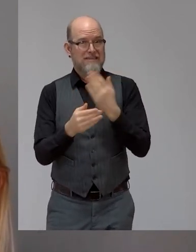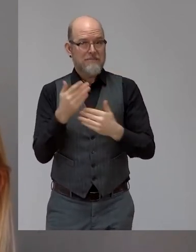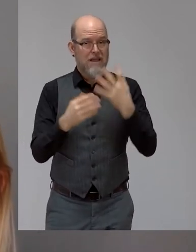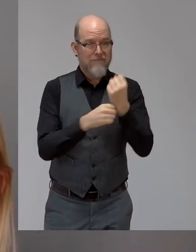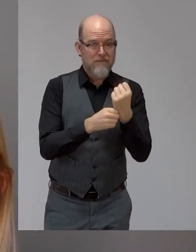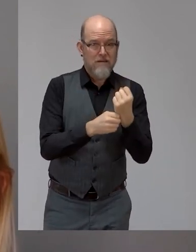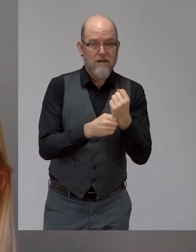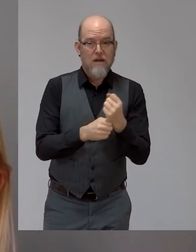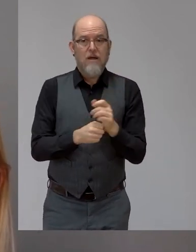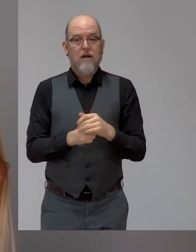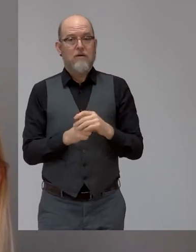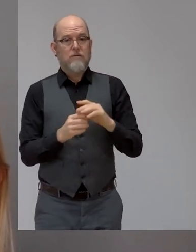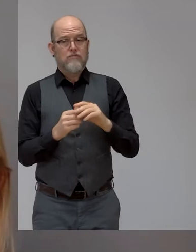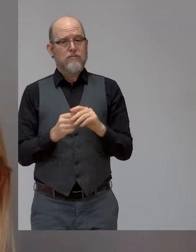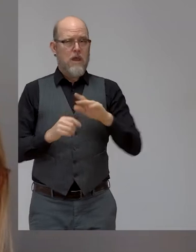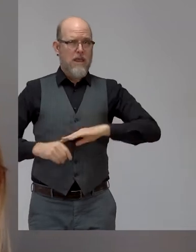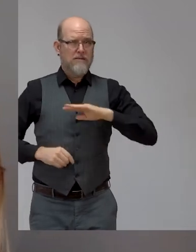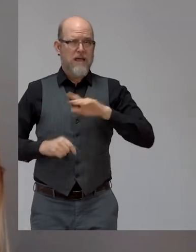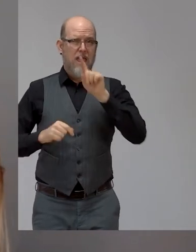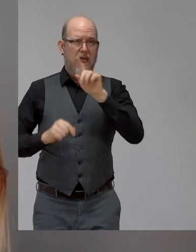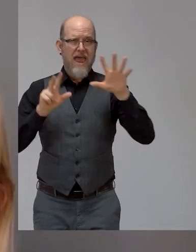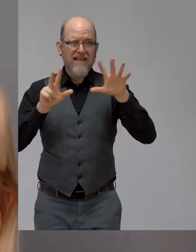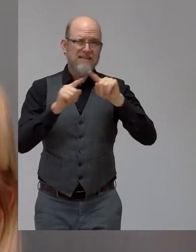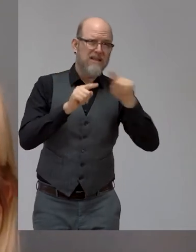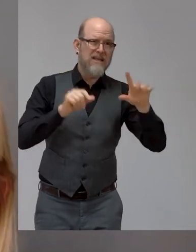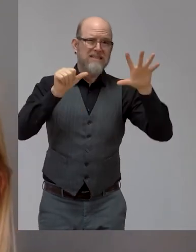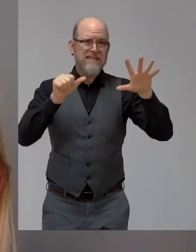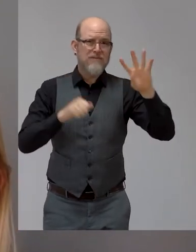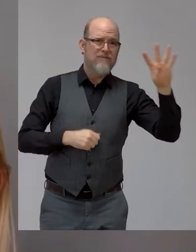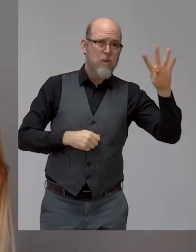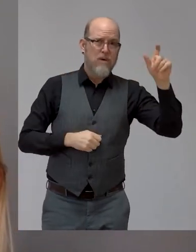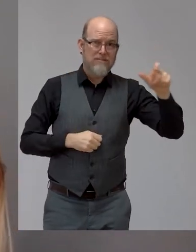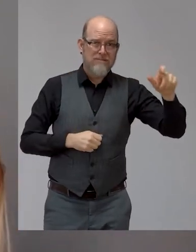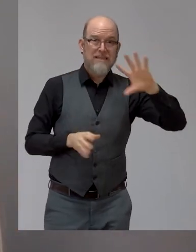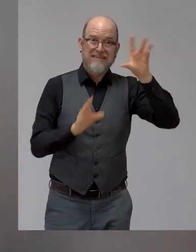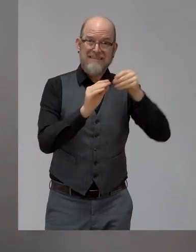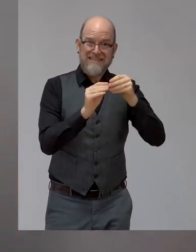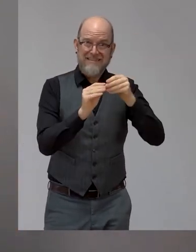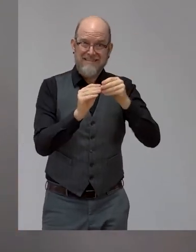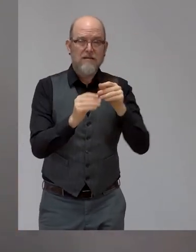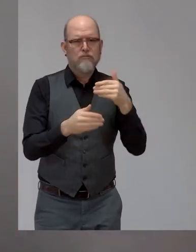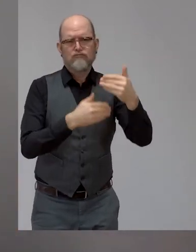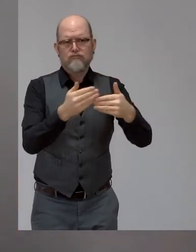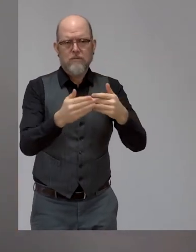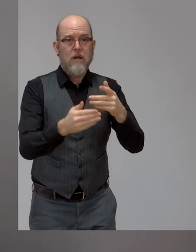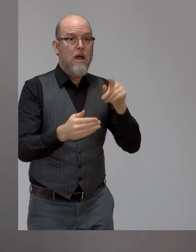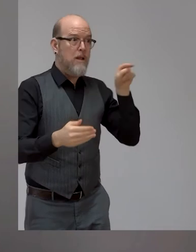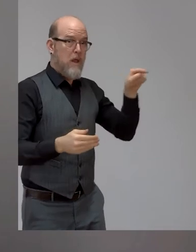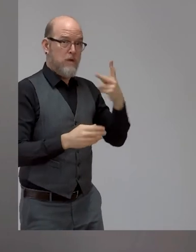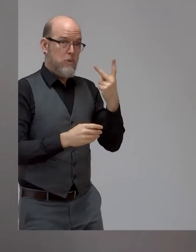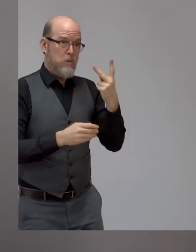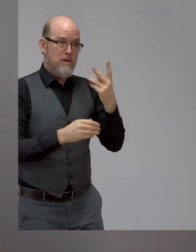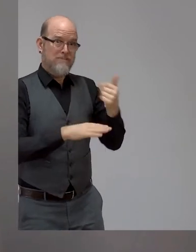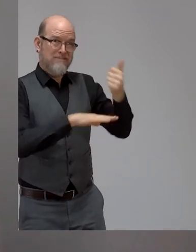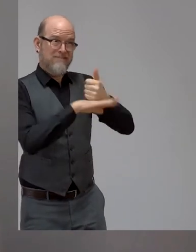last few years have acquired their disability. And both of them have been very kind to give us their story, their experience.